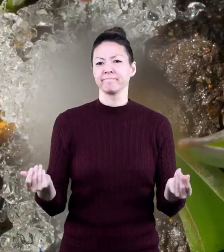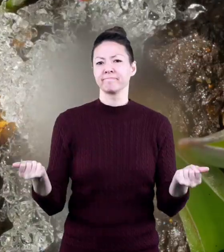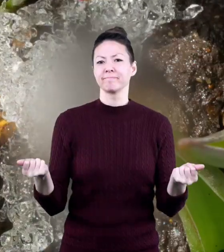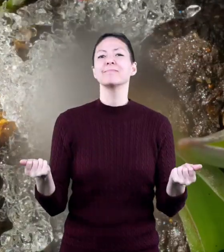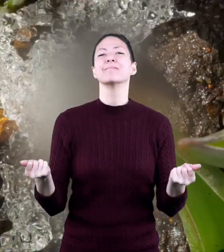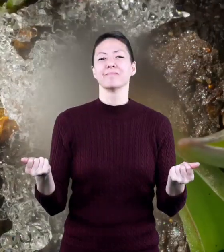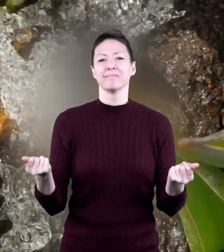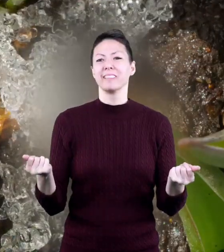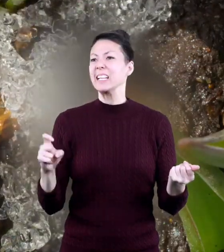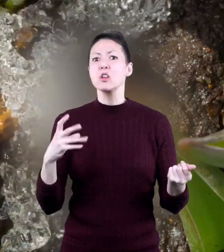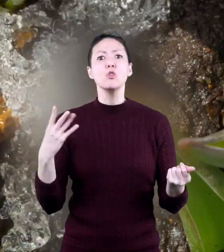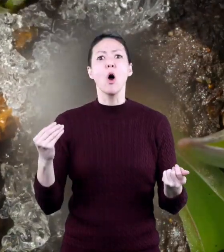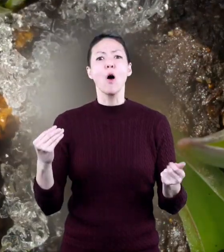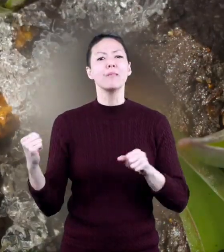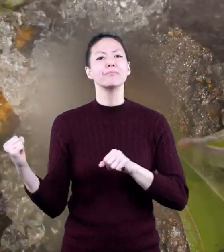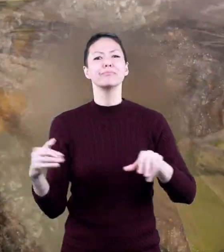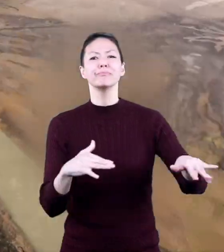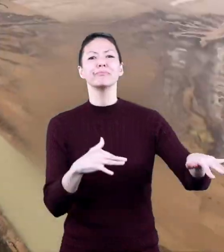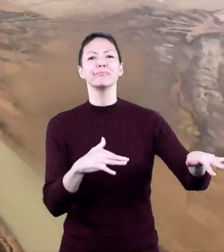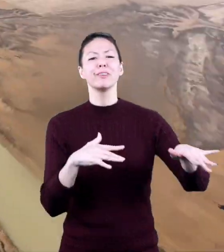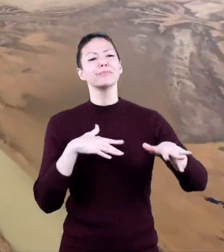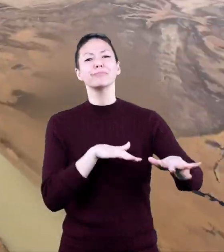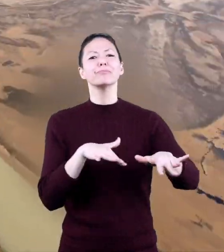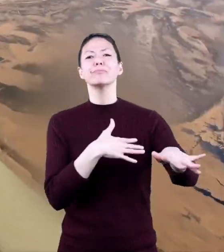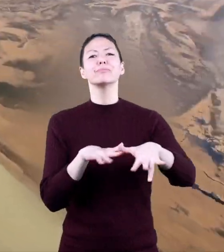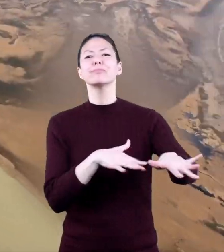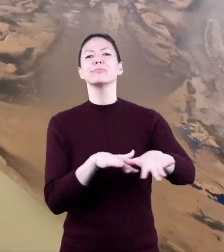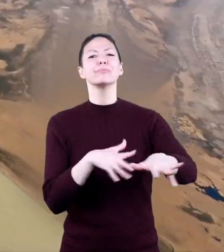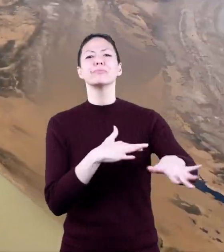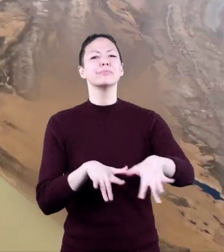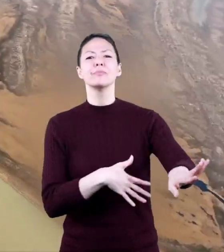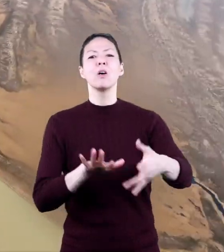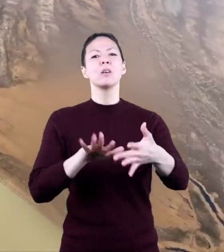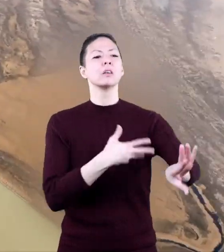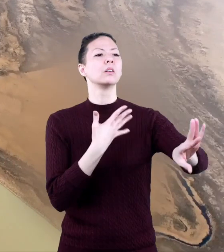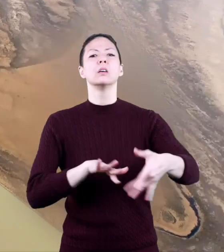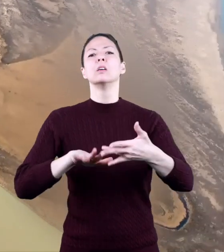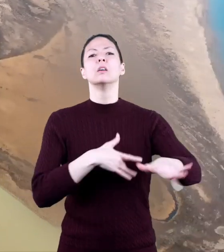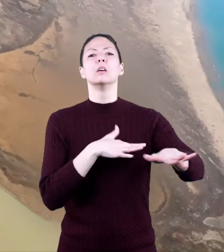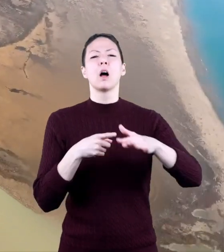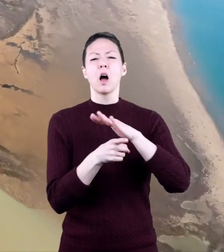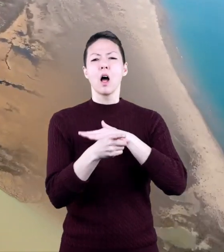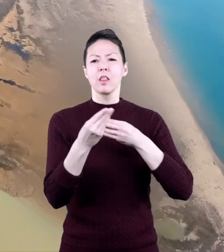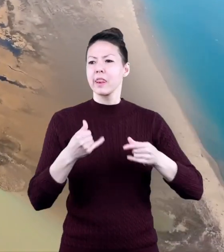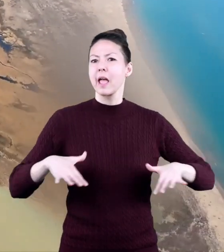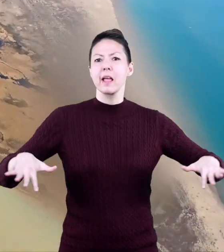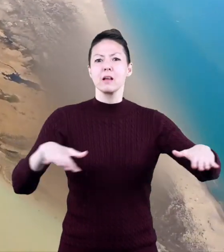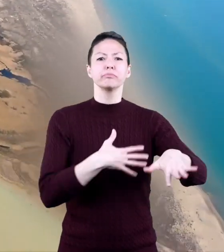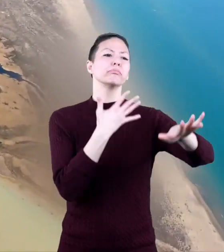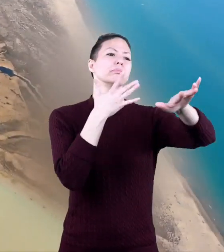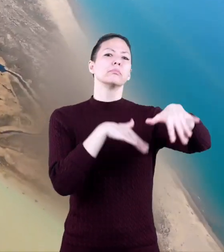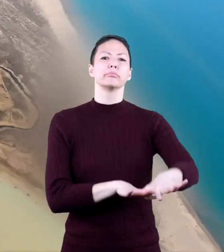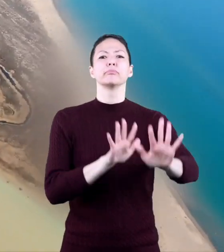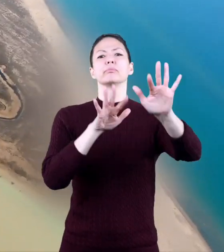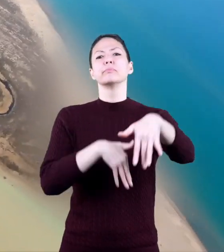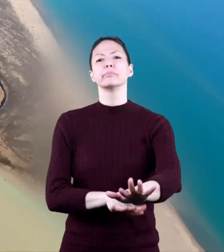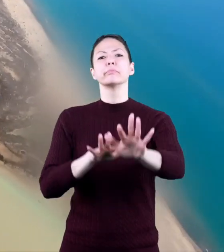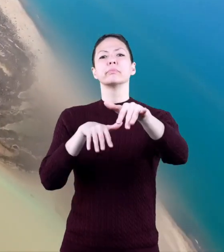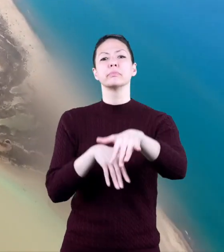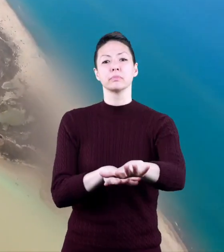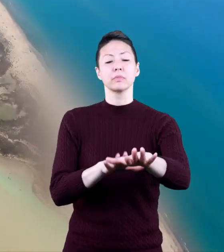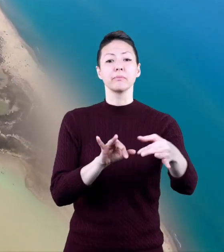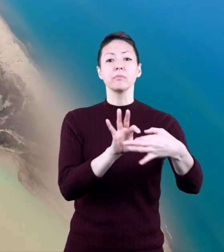melts it needs a place to go taking a downhill path this flow of water forms a pattern into the landscape